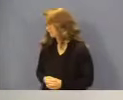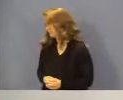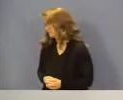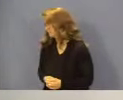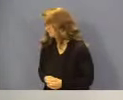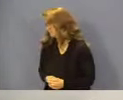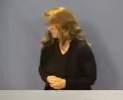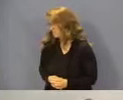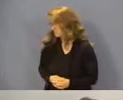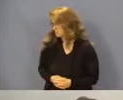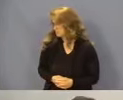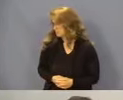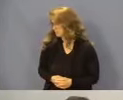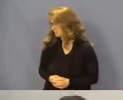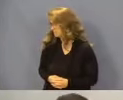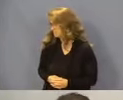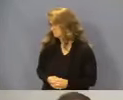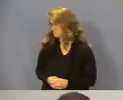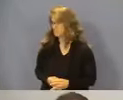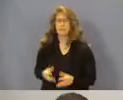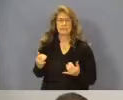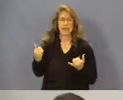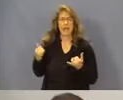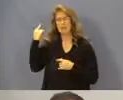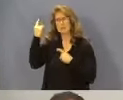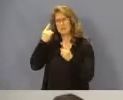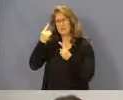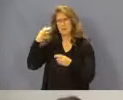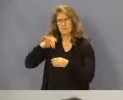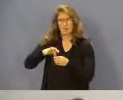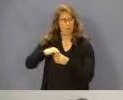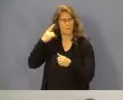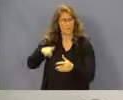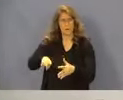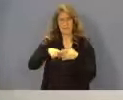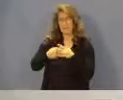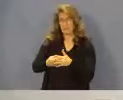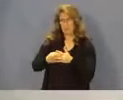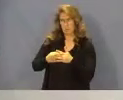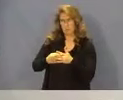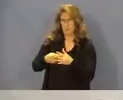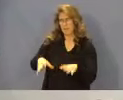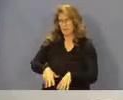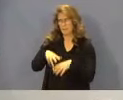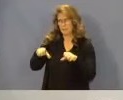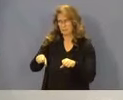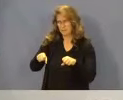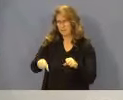Next items we're being asked for considered for vote will be for initial adoption. And as a reminder of our process,